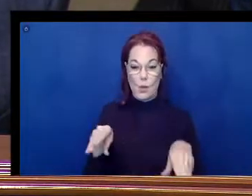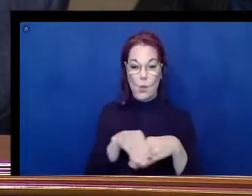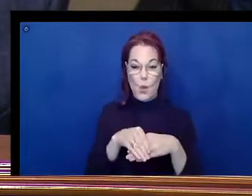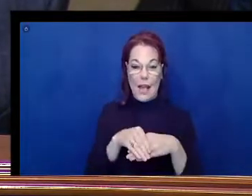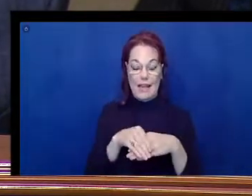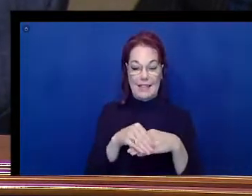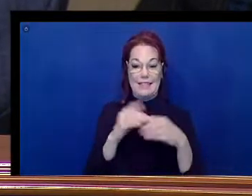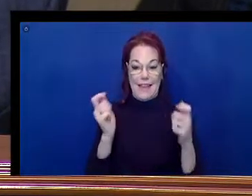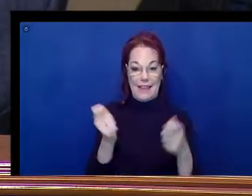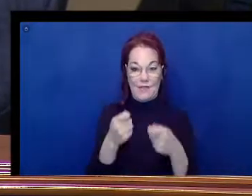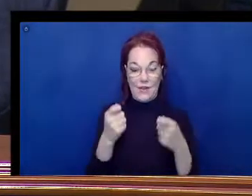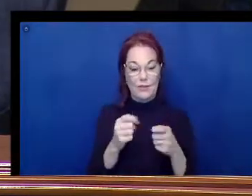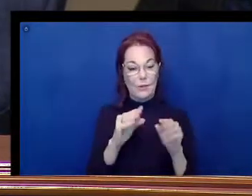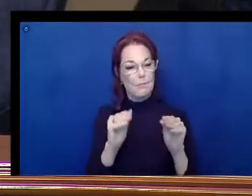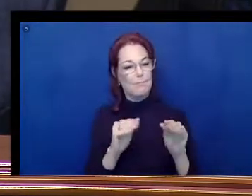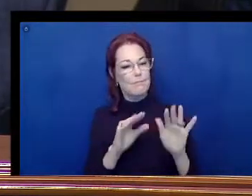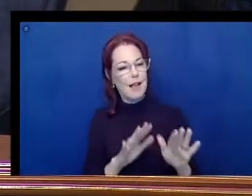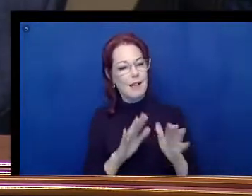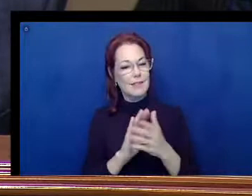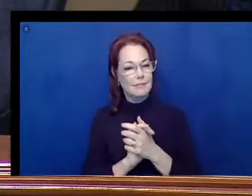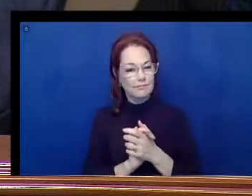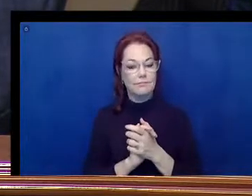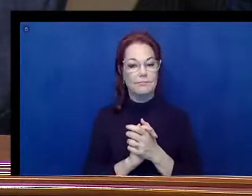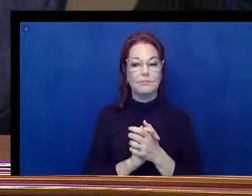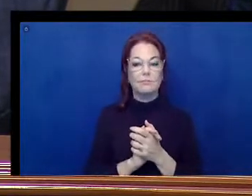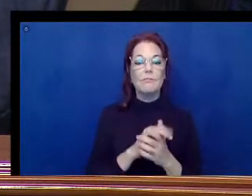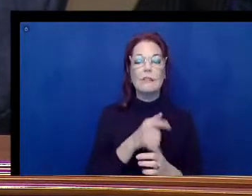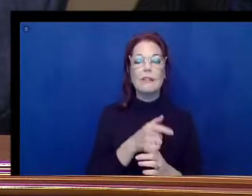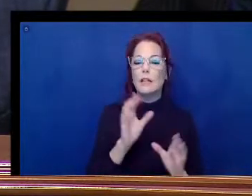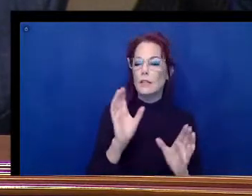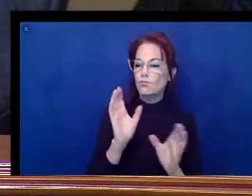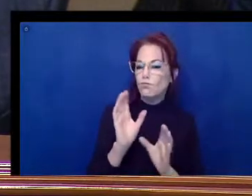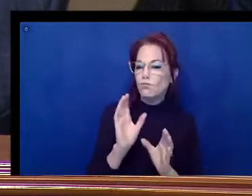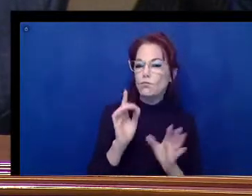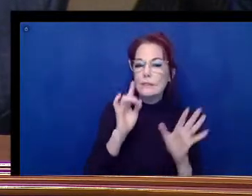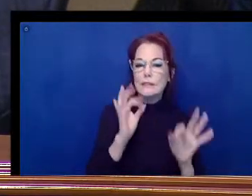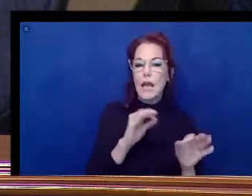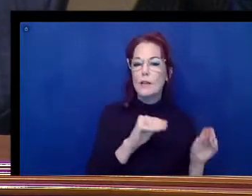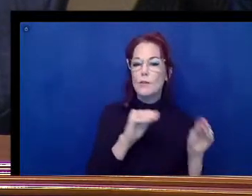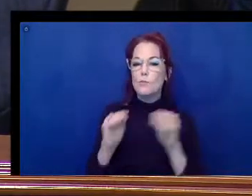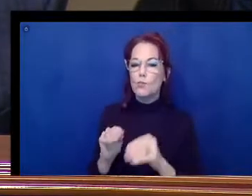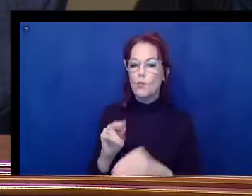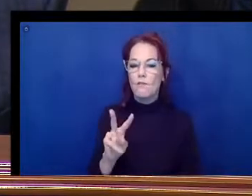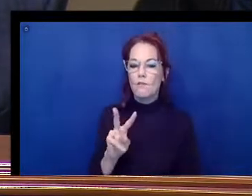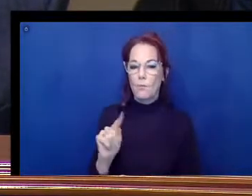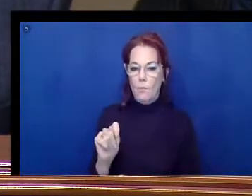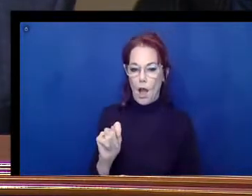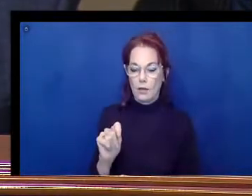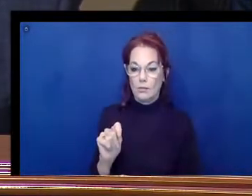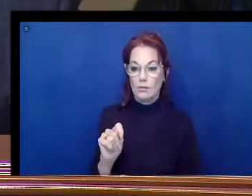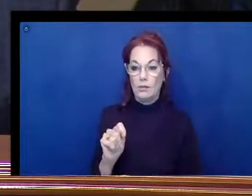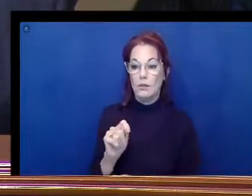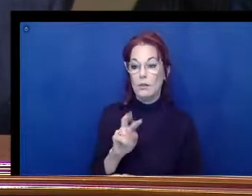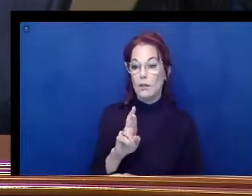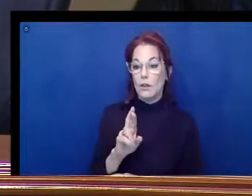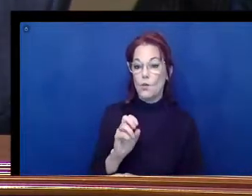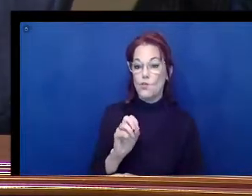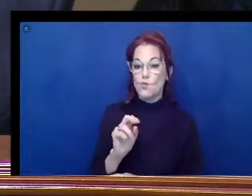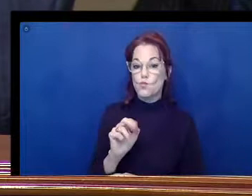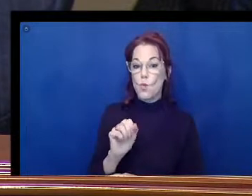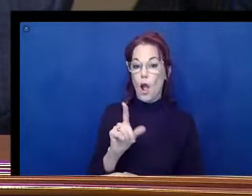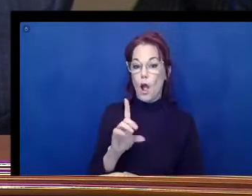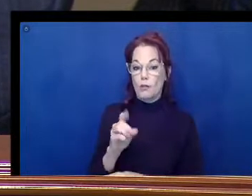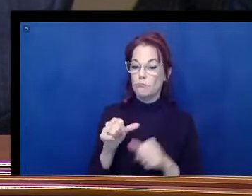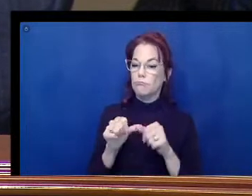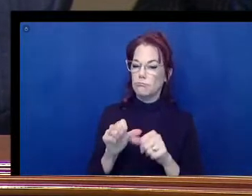What a blessing. Seeking a different pace, they moved to Vermont where Ronald continued his work as an IT specialist and a